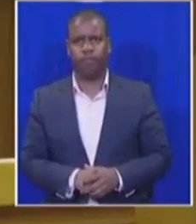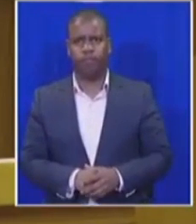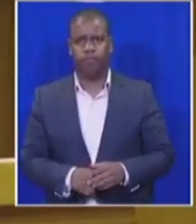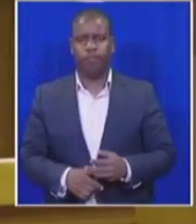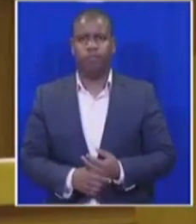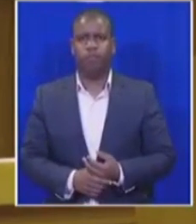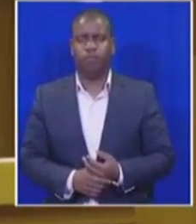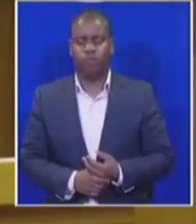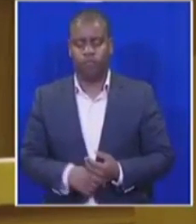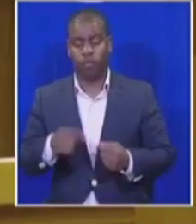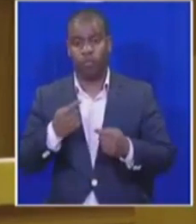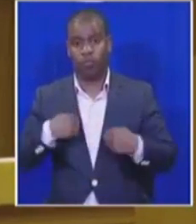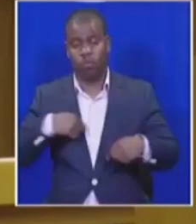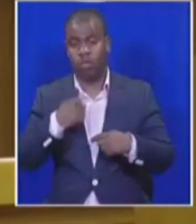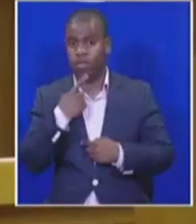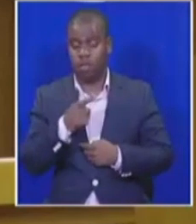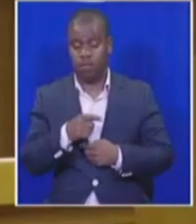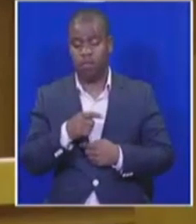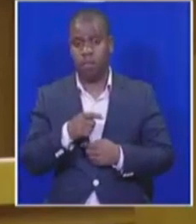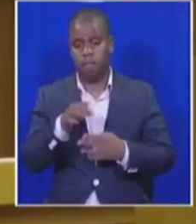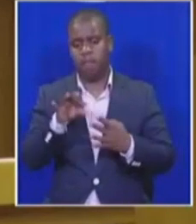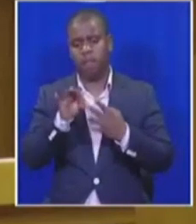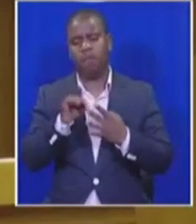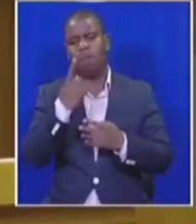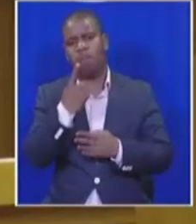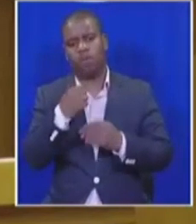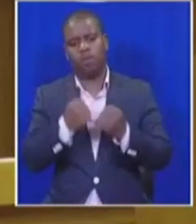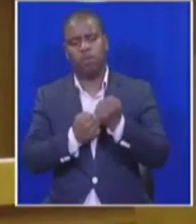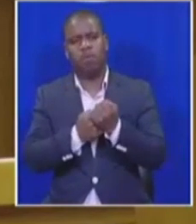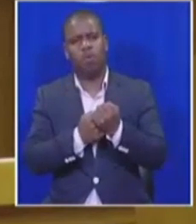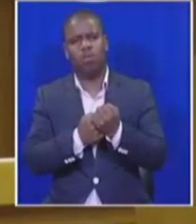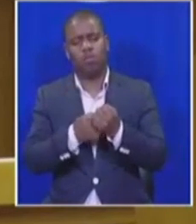We therefore view the single-minded support of Ms. Mkobani as unreasonable.